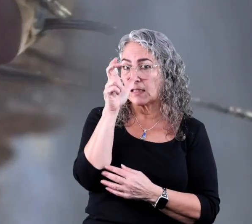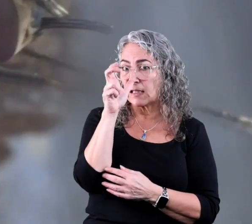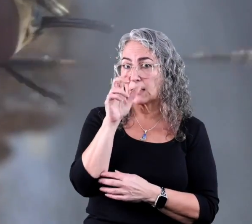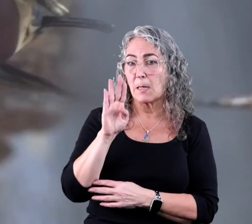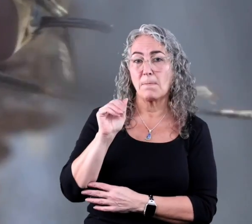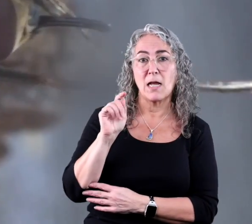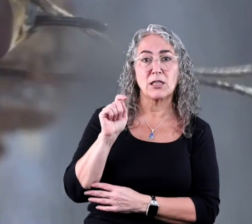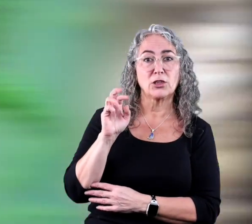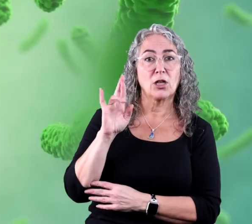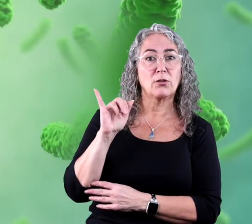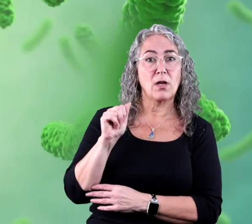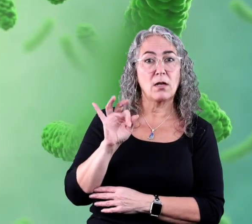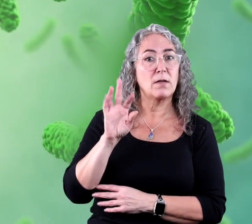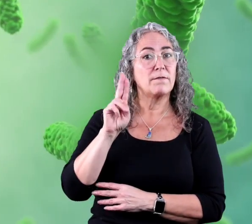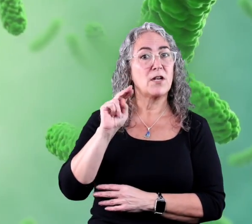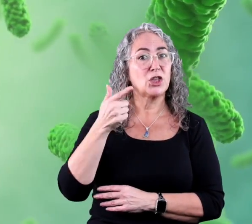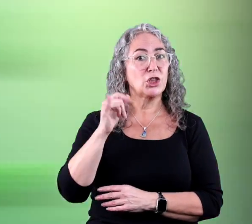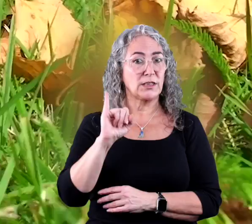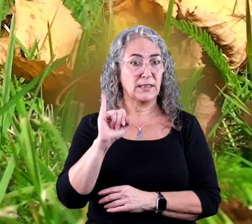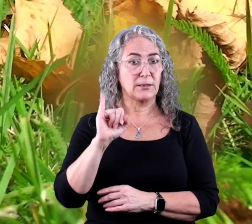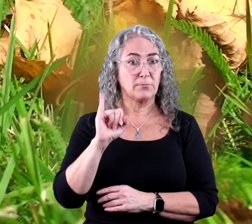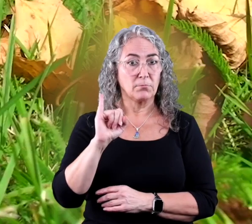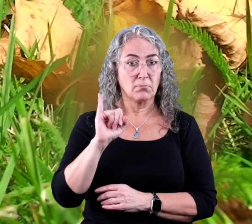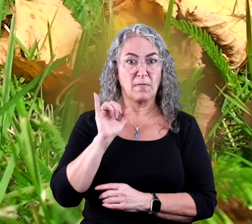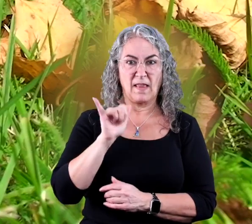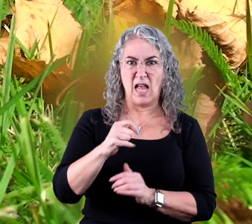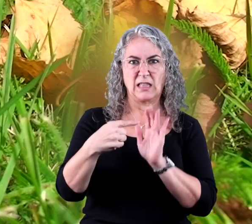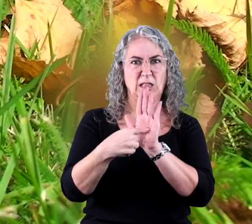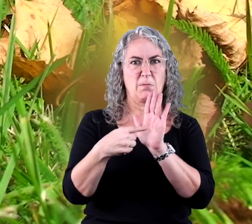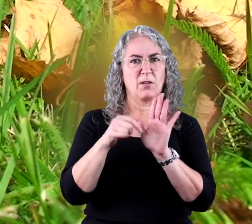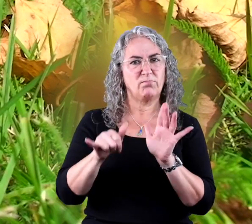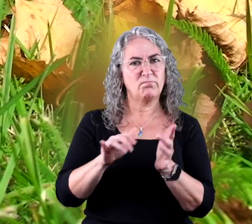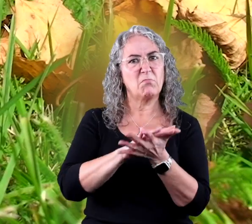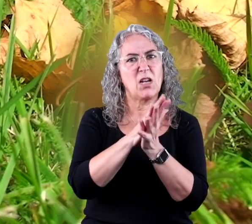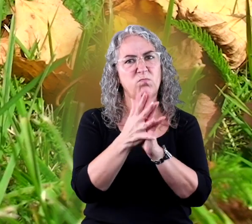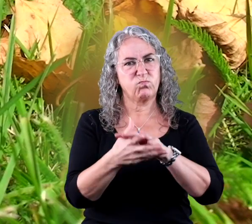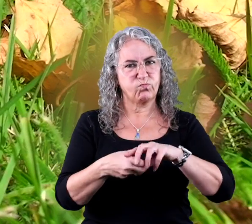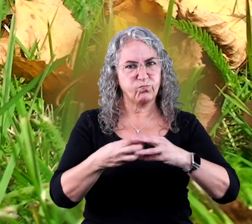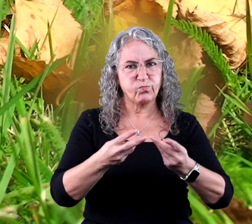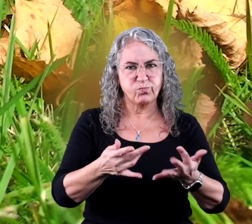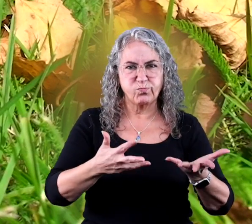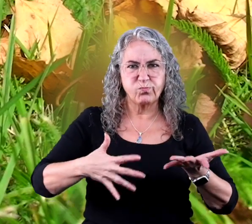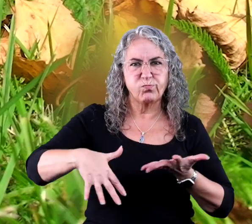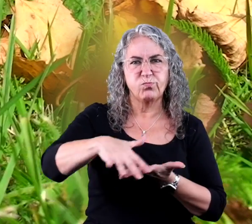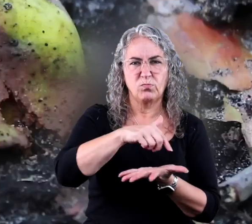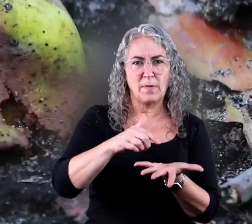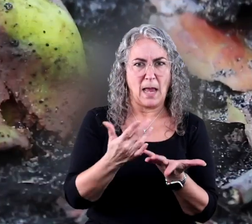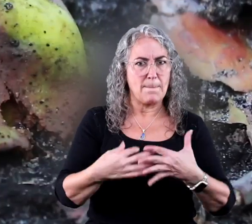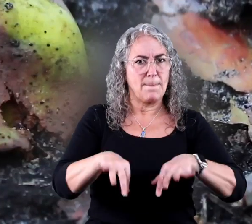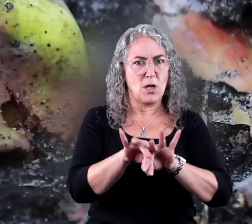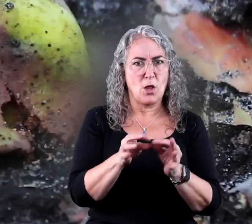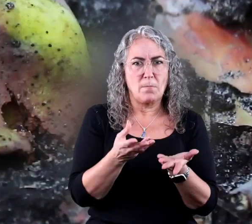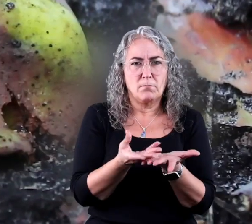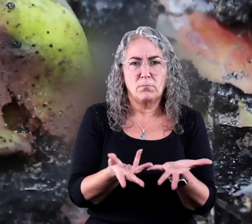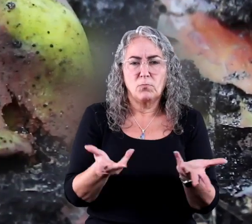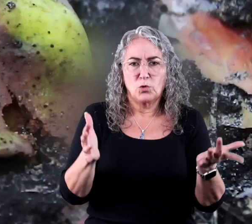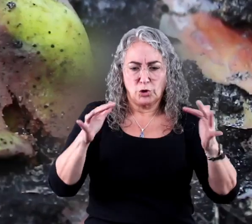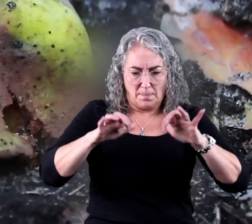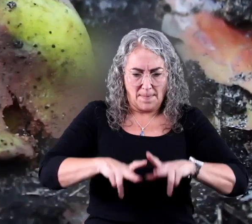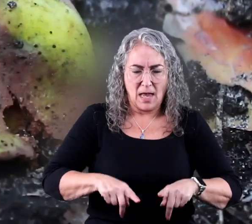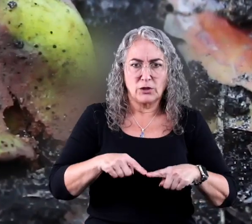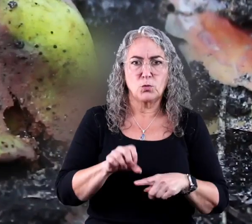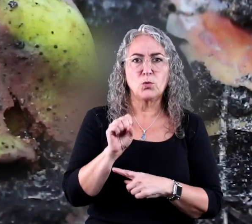insects, bacteria, and fungi are examples of decomposers. Decomposed matter